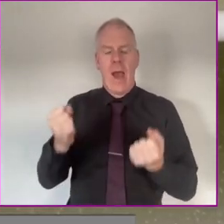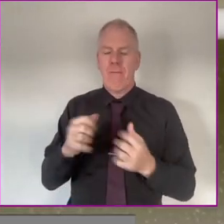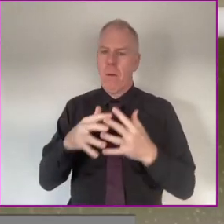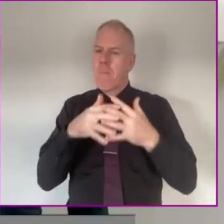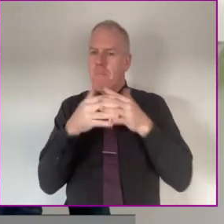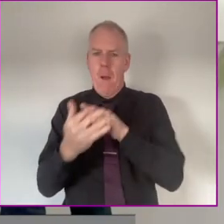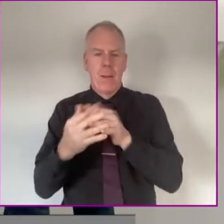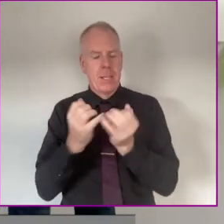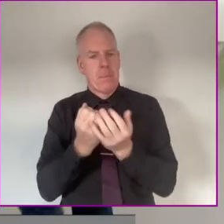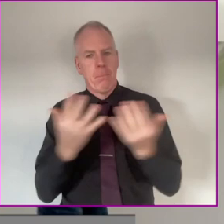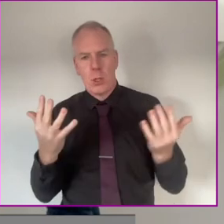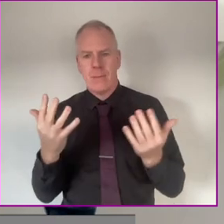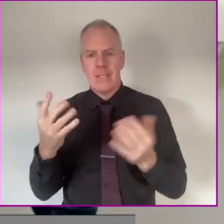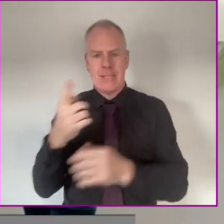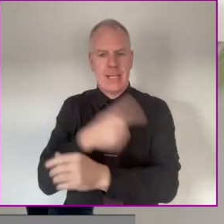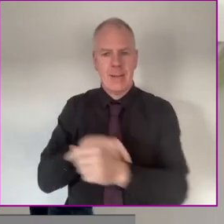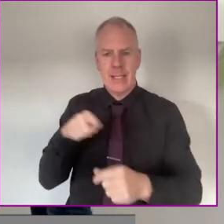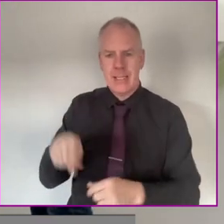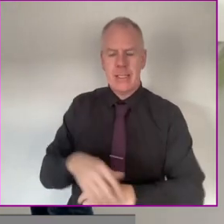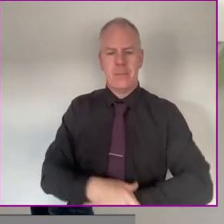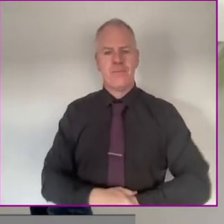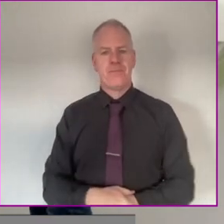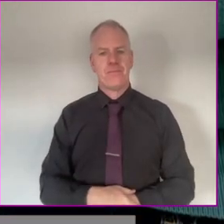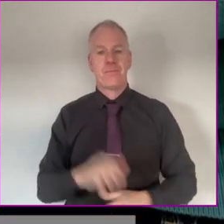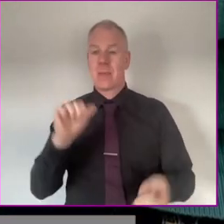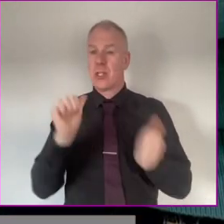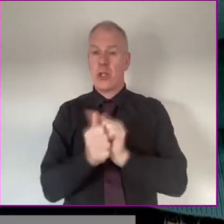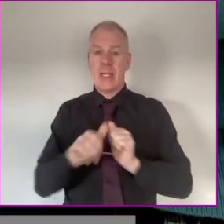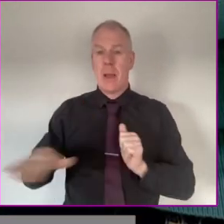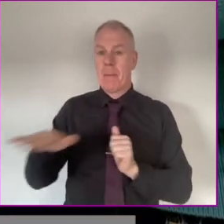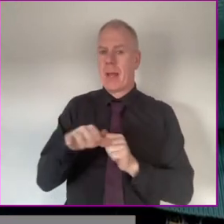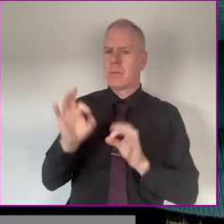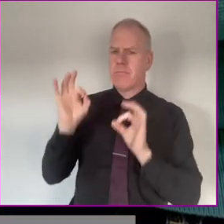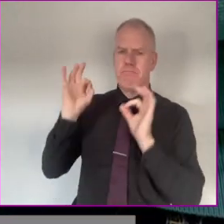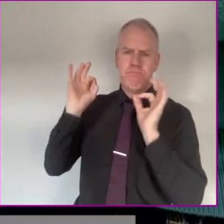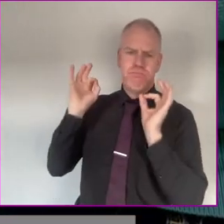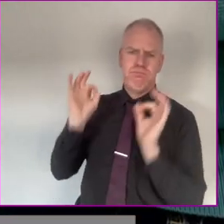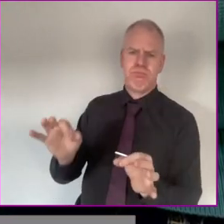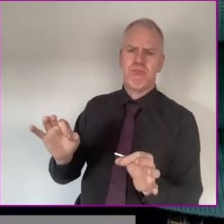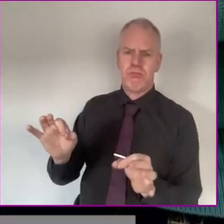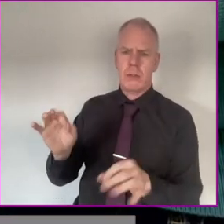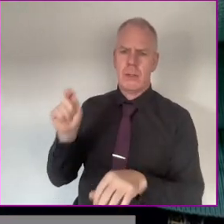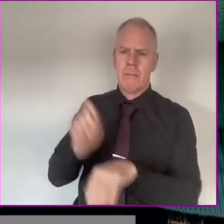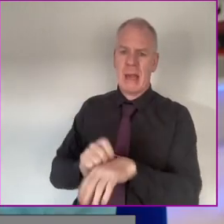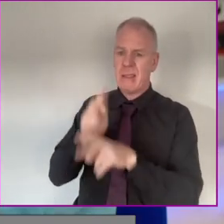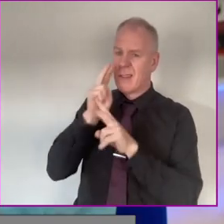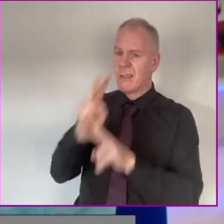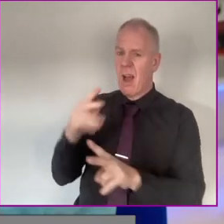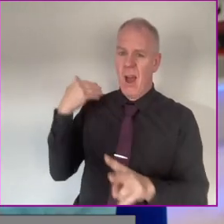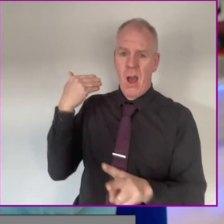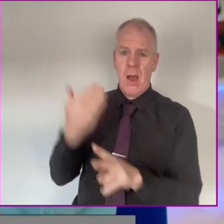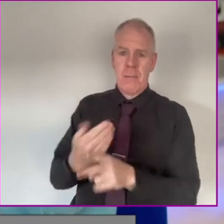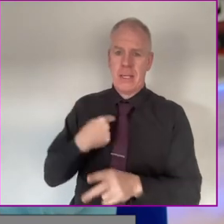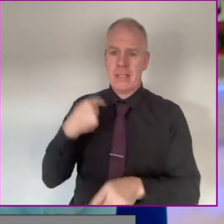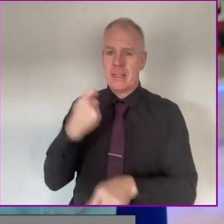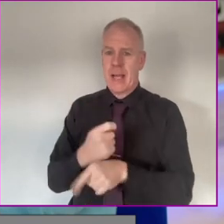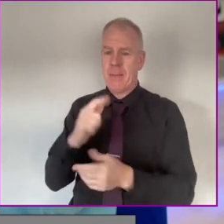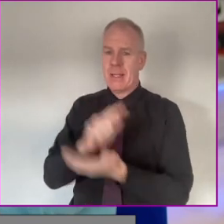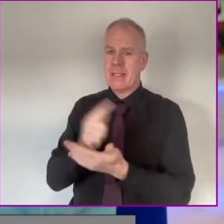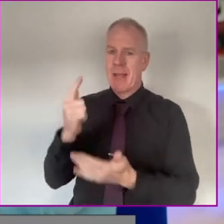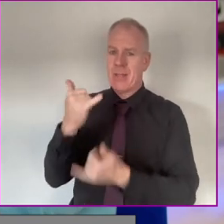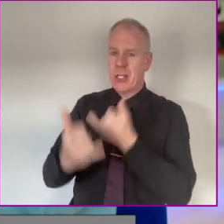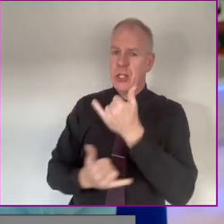use by people with complex and multiple disabilities. The changing place here is absolutely the best I've seen in my